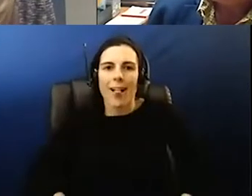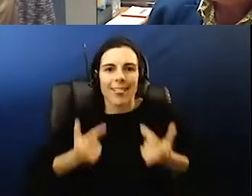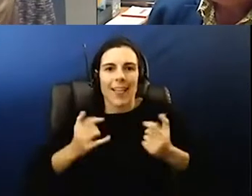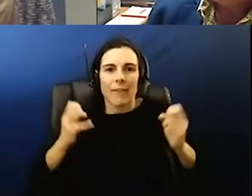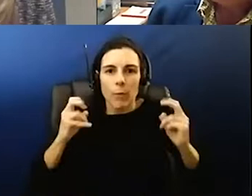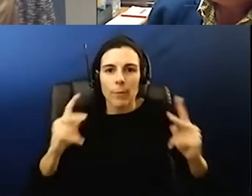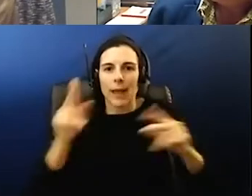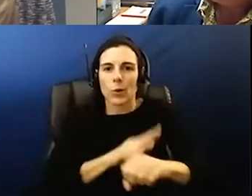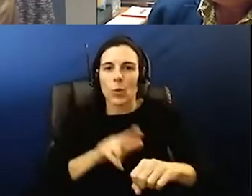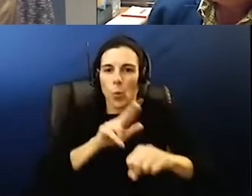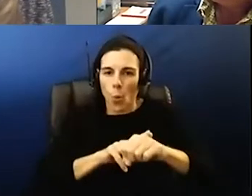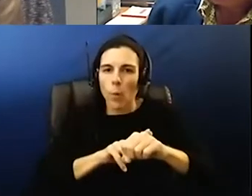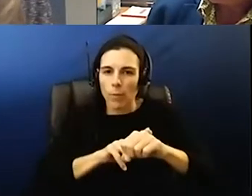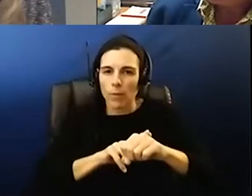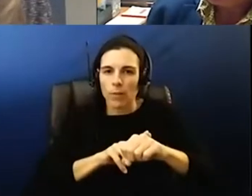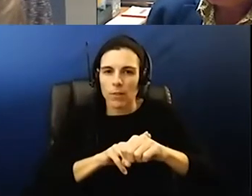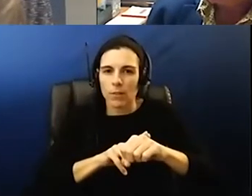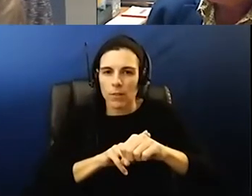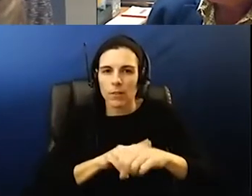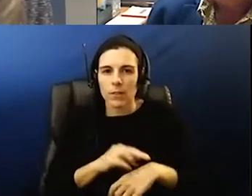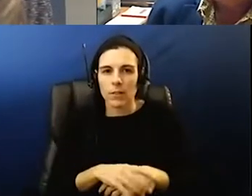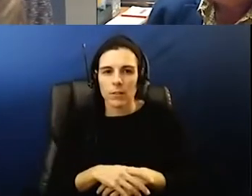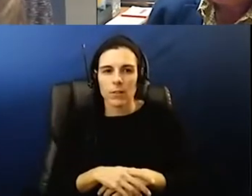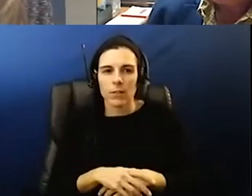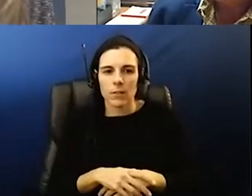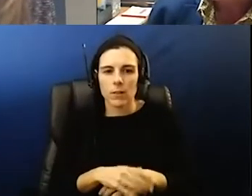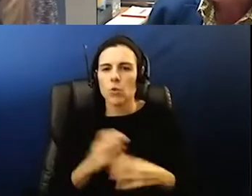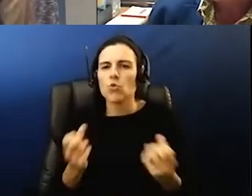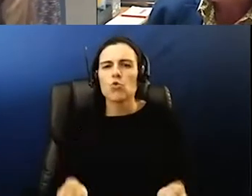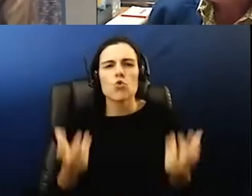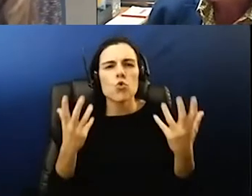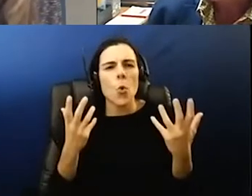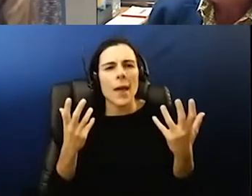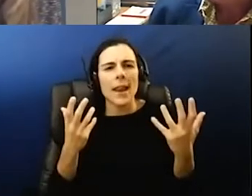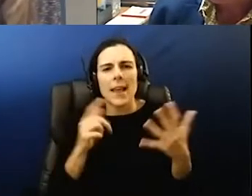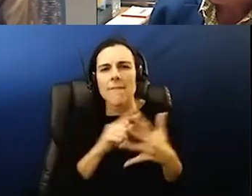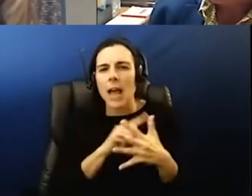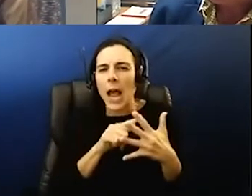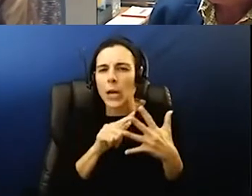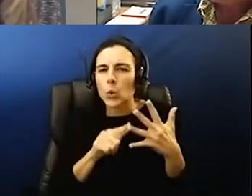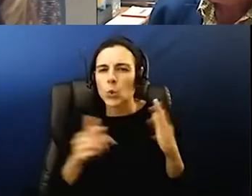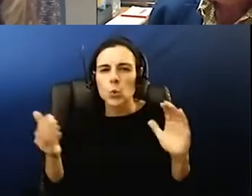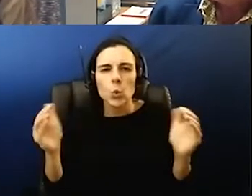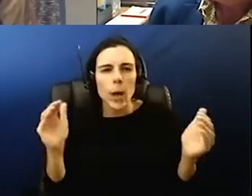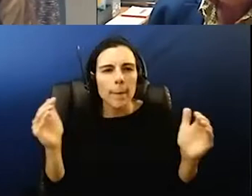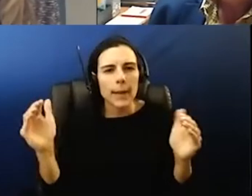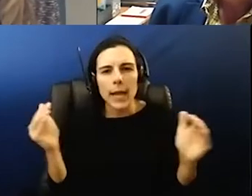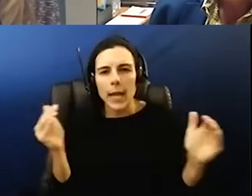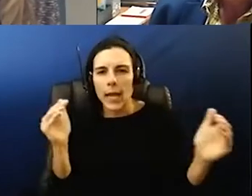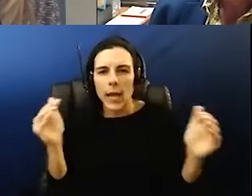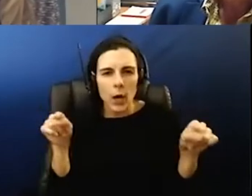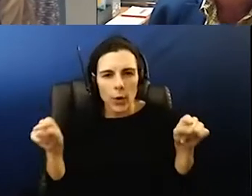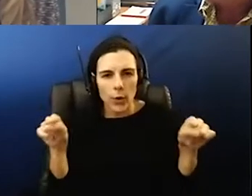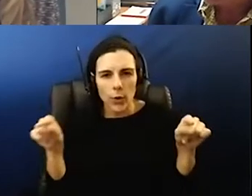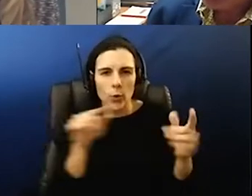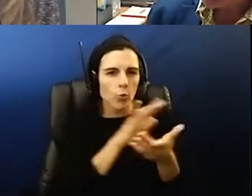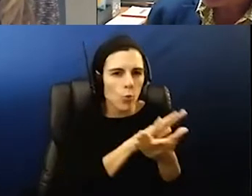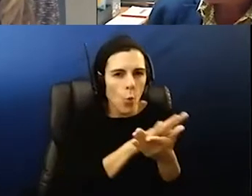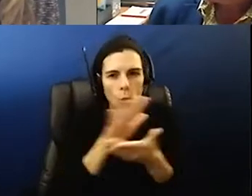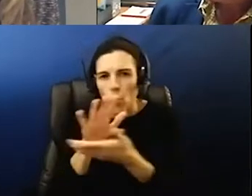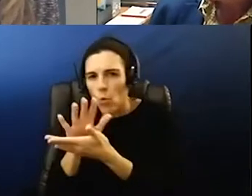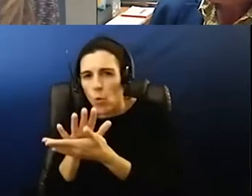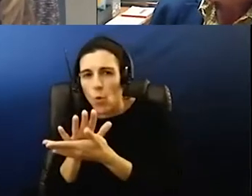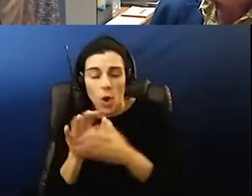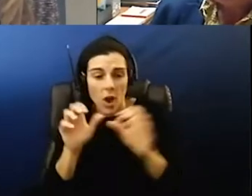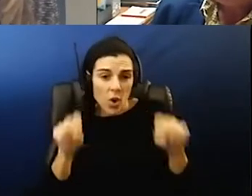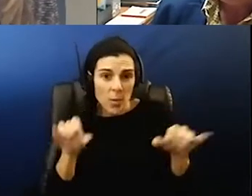so yes i mean it's there's too many factors to be able to compare two different schools that can even in they can be similar in size